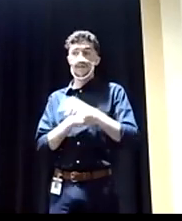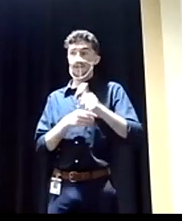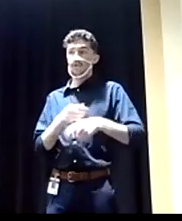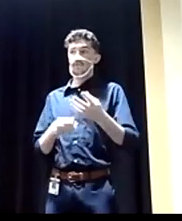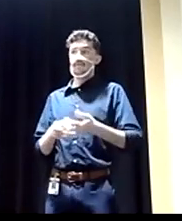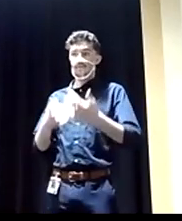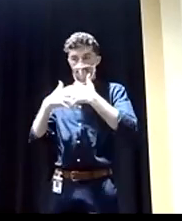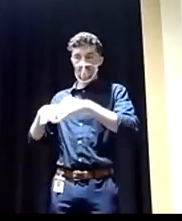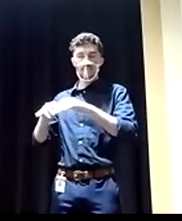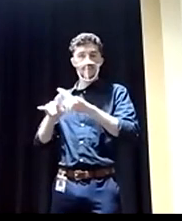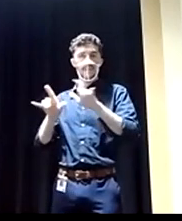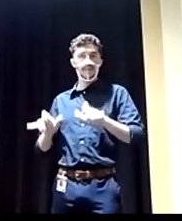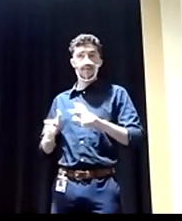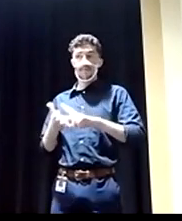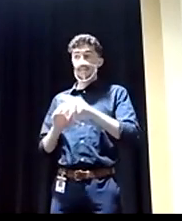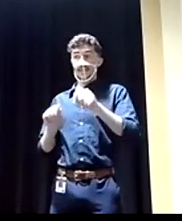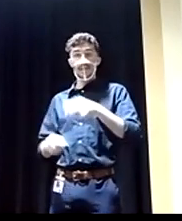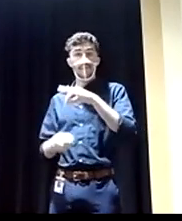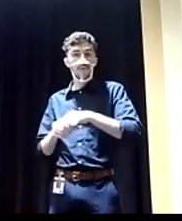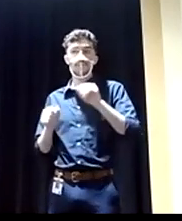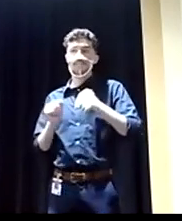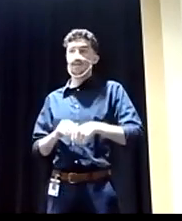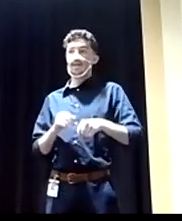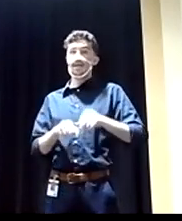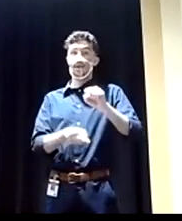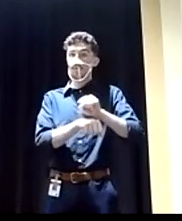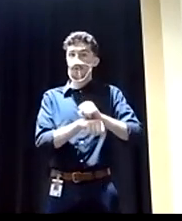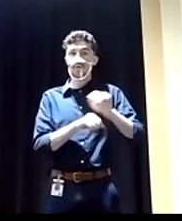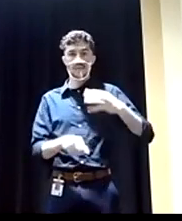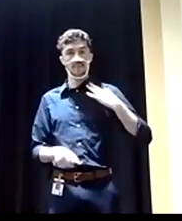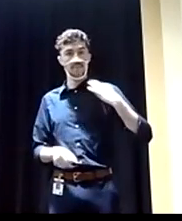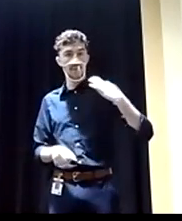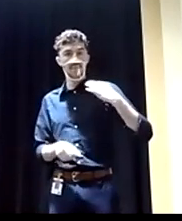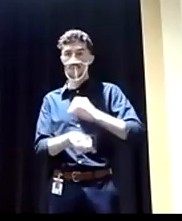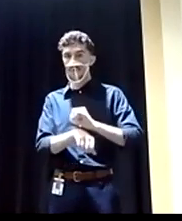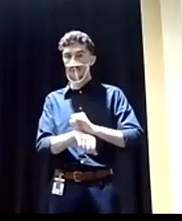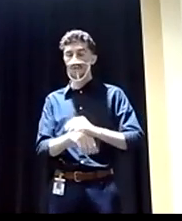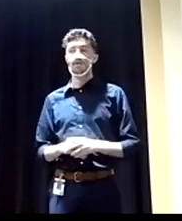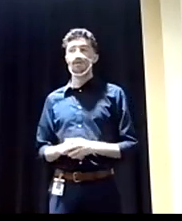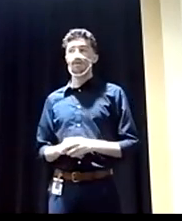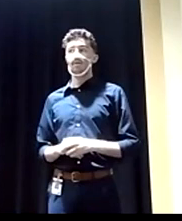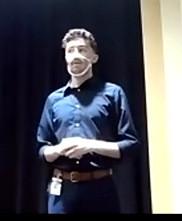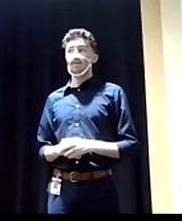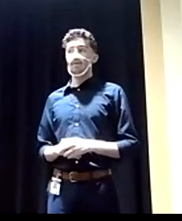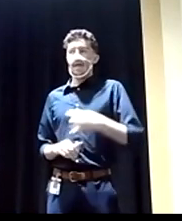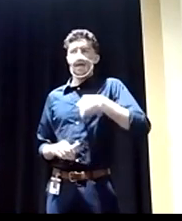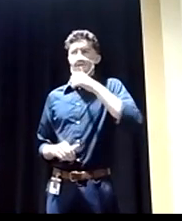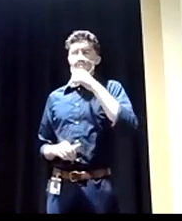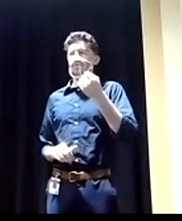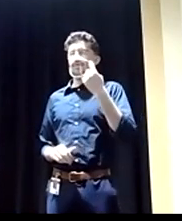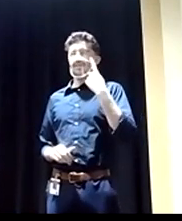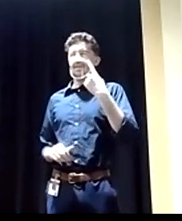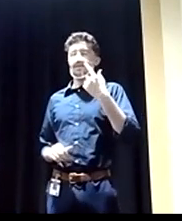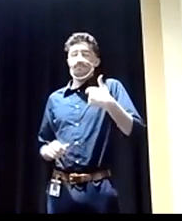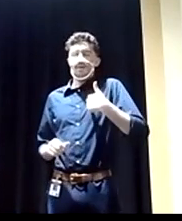the system so they can go vote and go get a job. And that's, I, I don't understand a